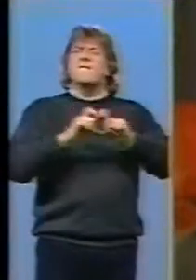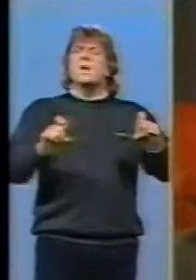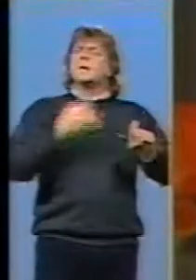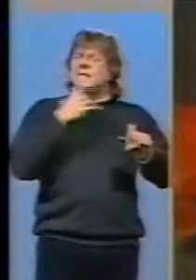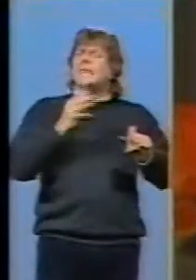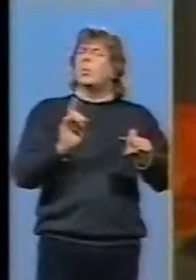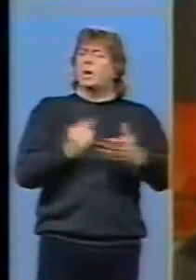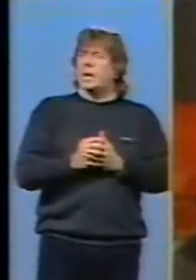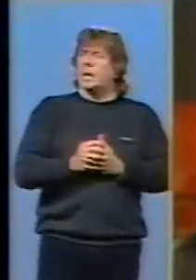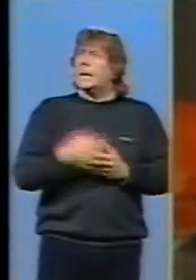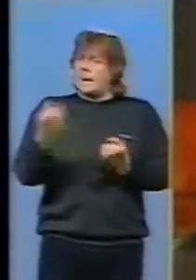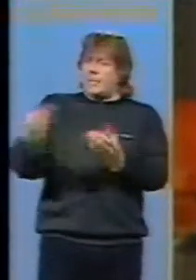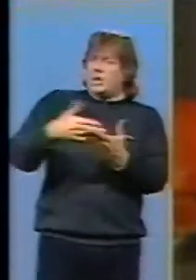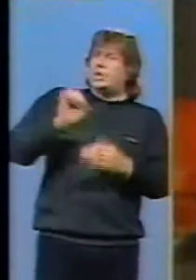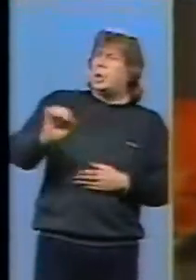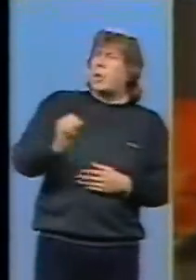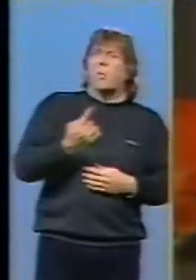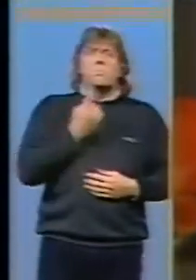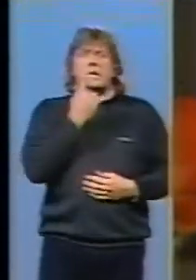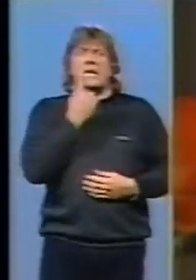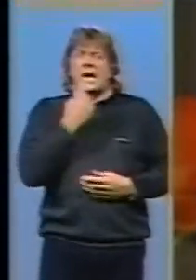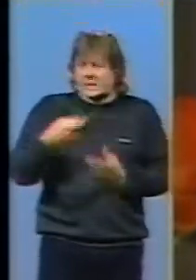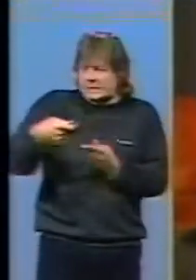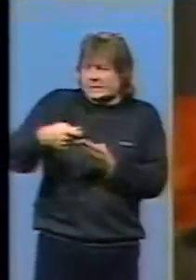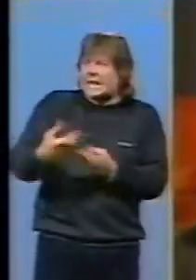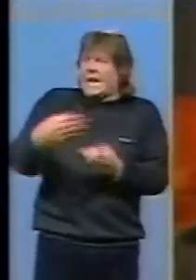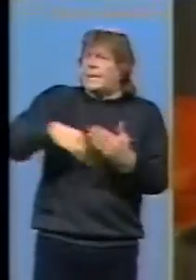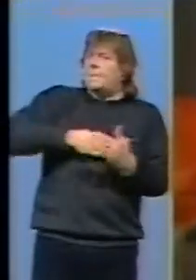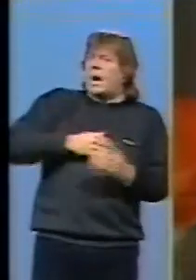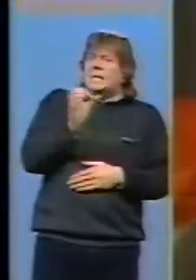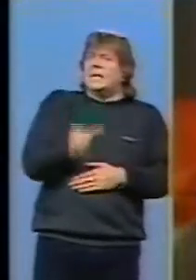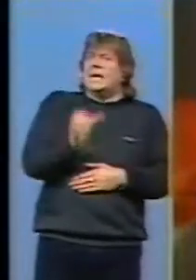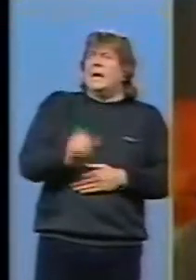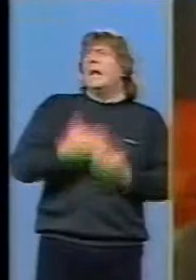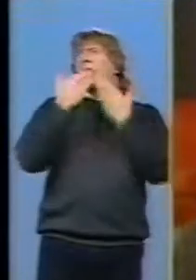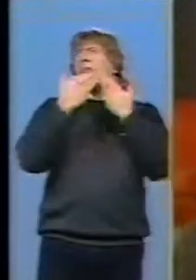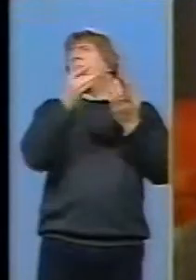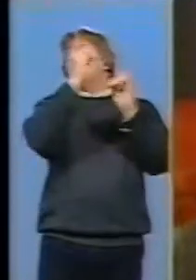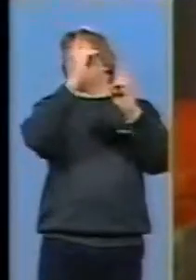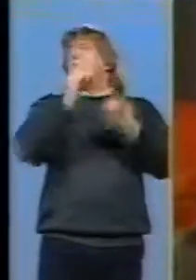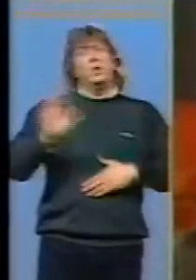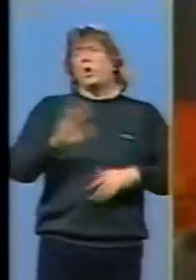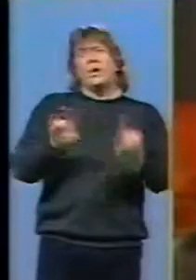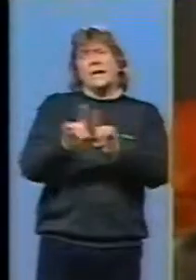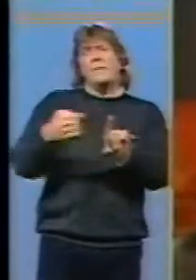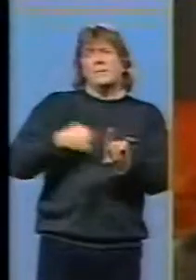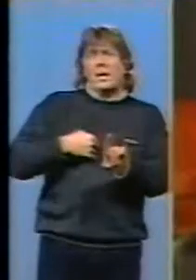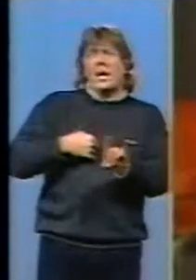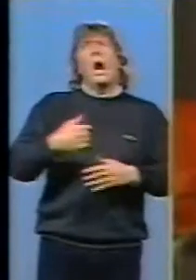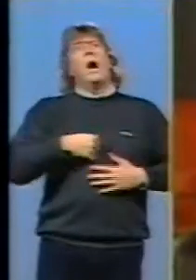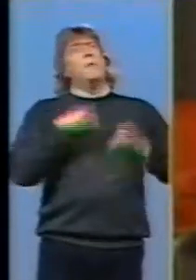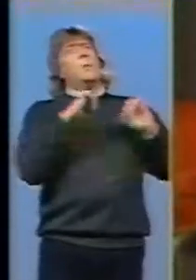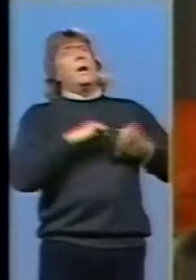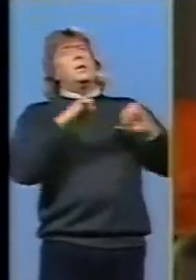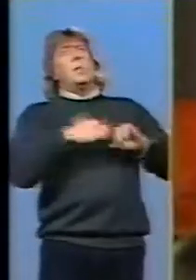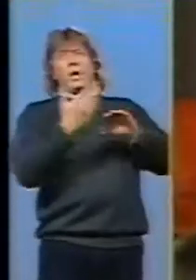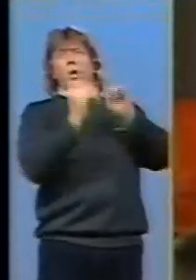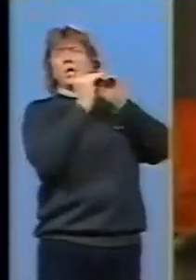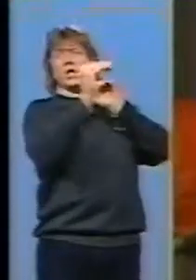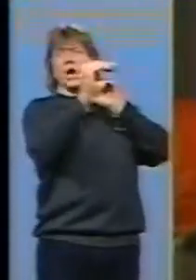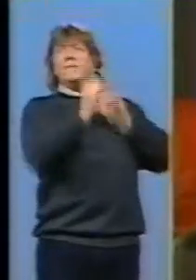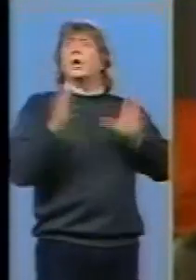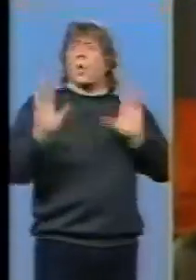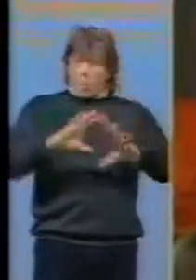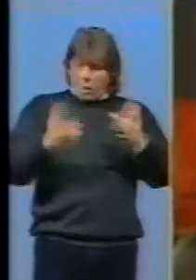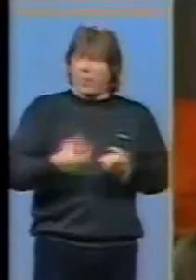and think the creator you ain't in the state I'm in so long have I been languished on the shelf I must give all proceedings to myself otherwise